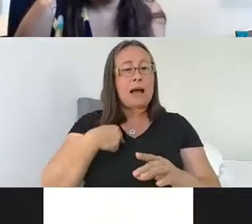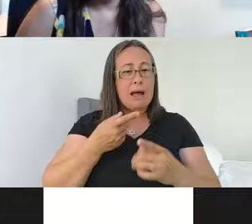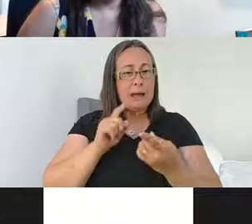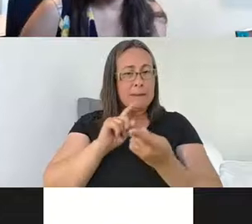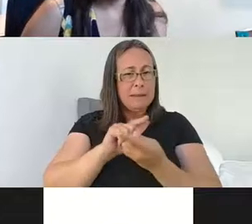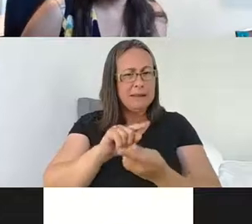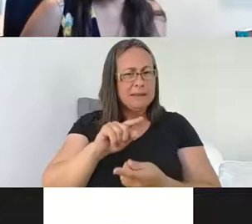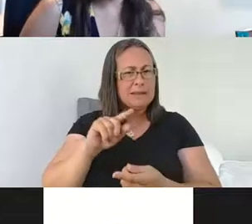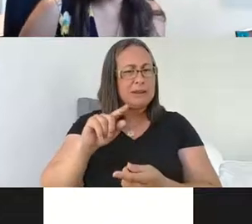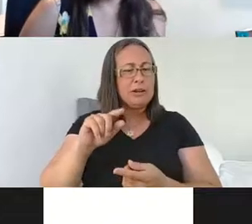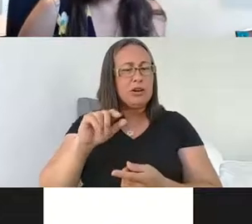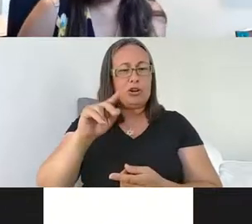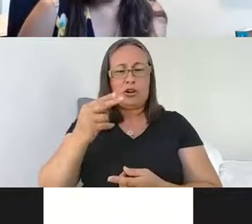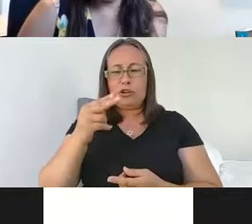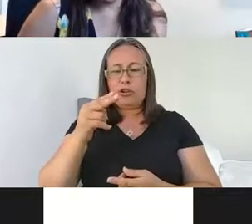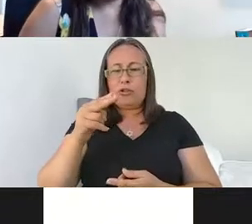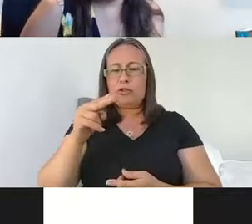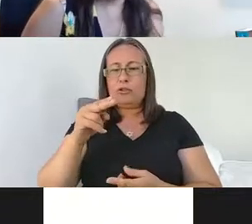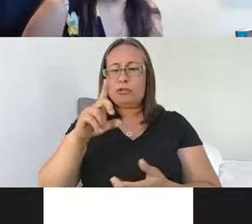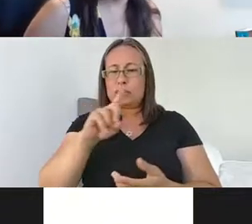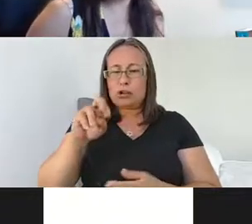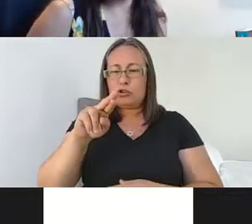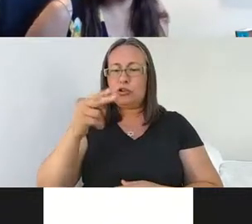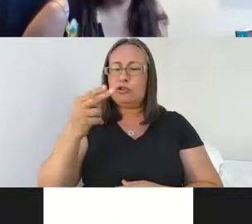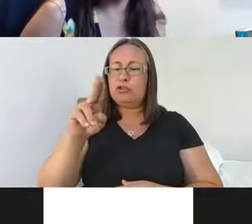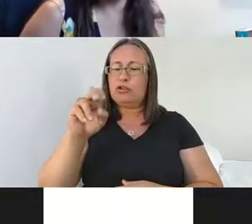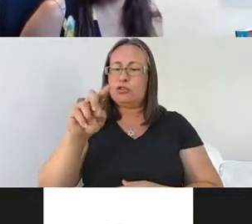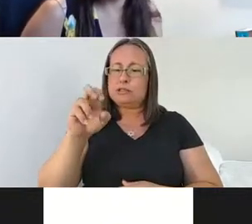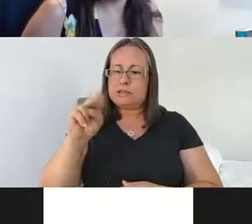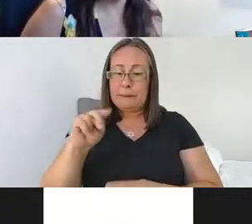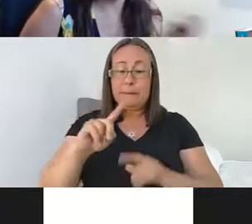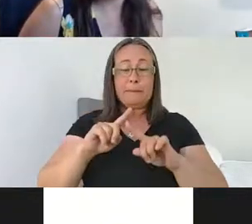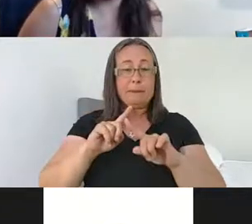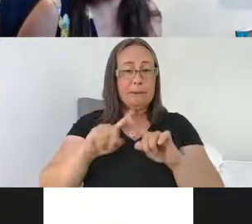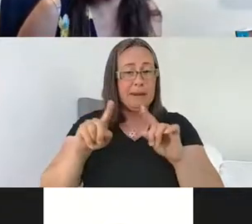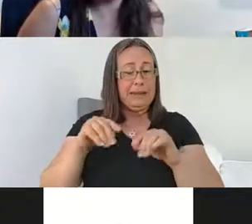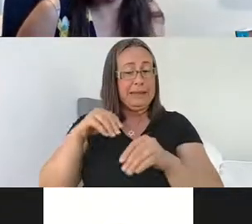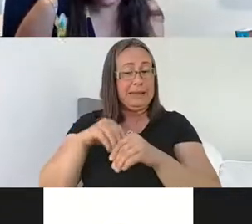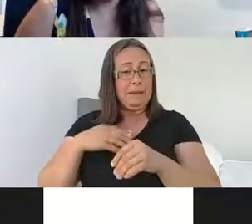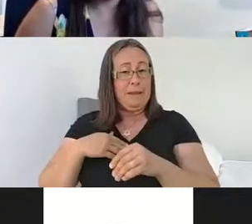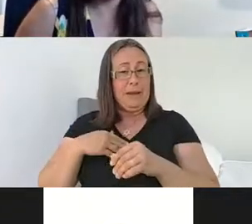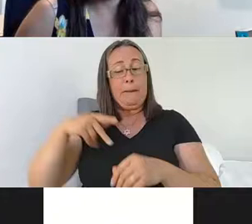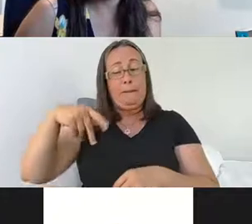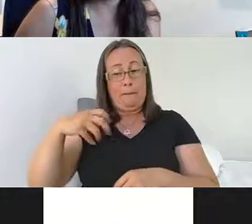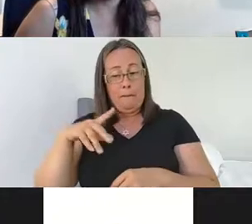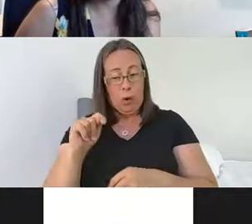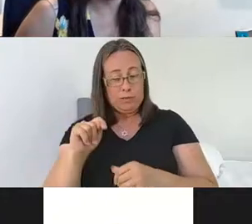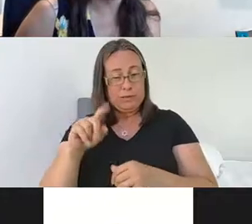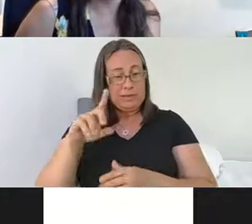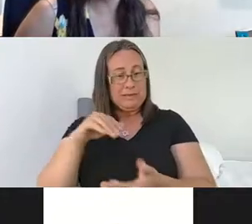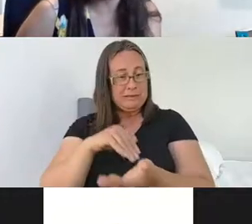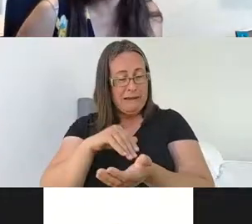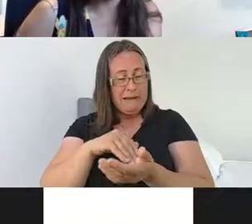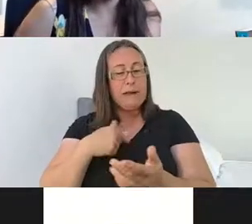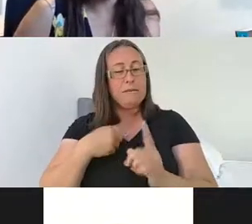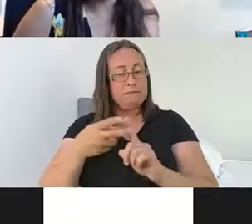Hurston, who was also at OHSU at the time, but during my first year of his post, of my postdoc got recruited here to the University of Colorado.